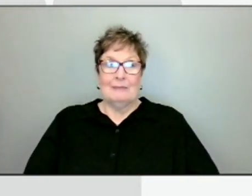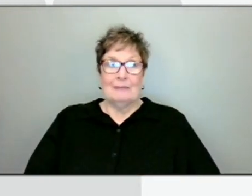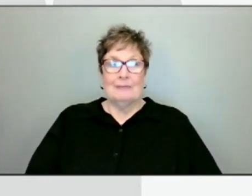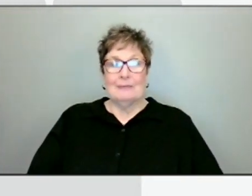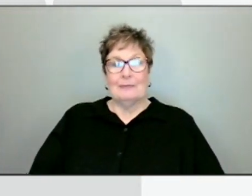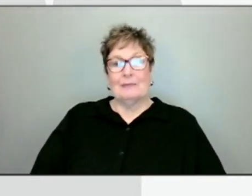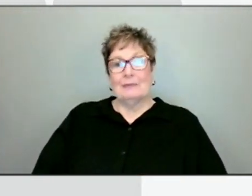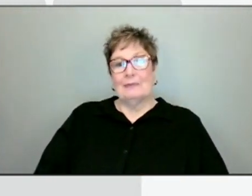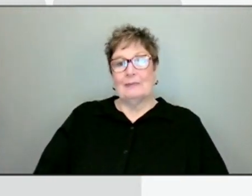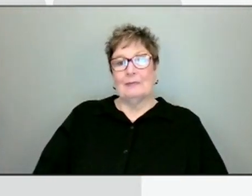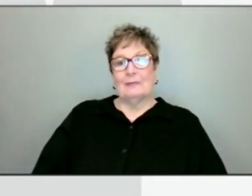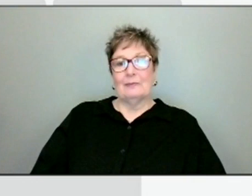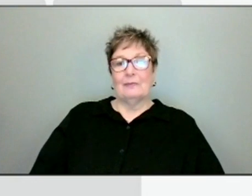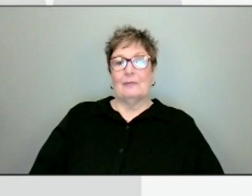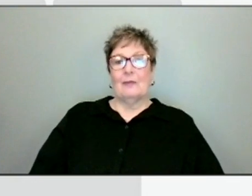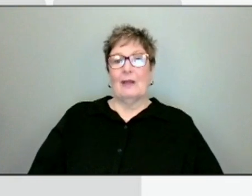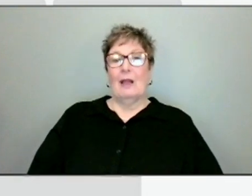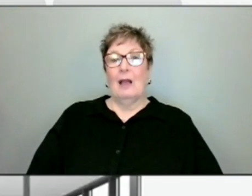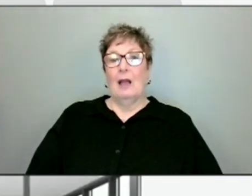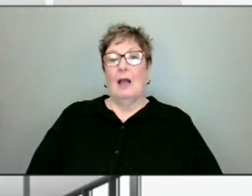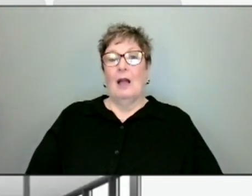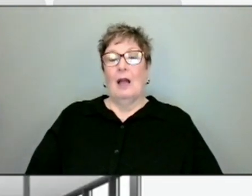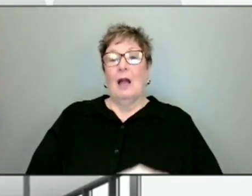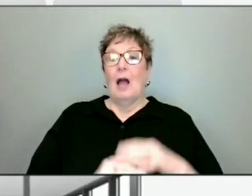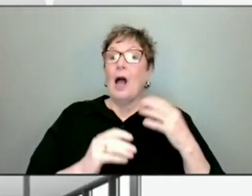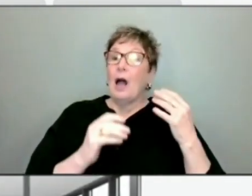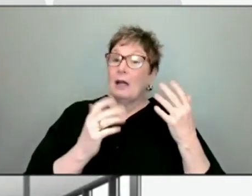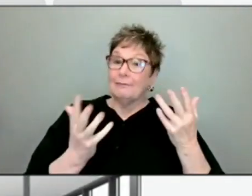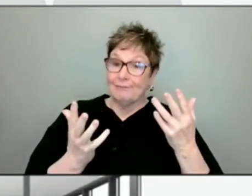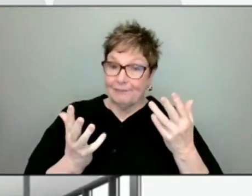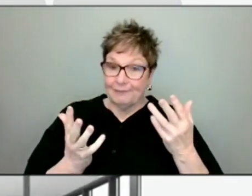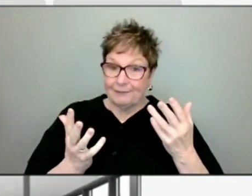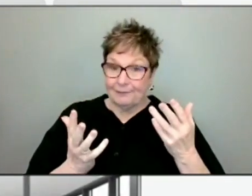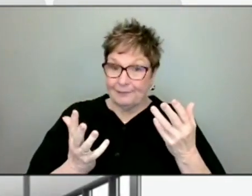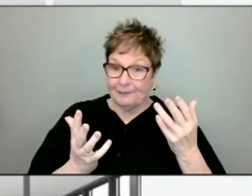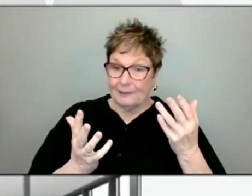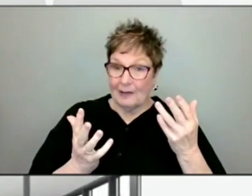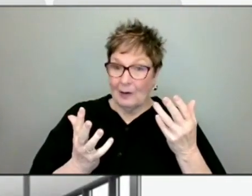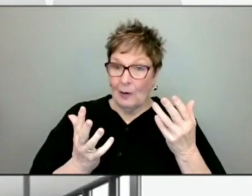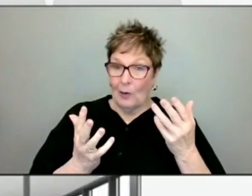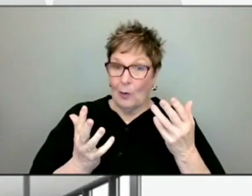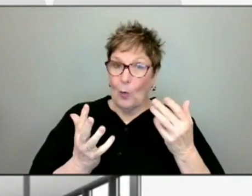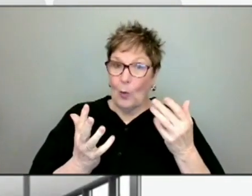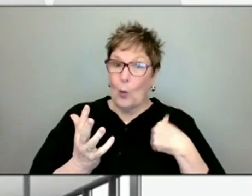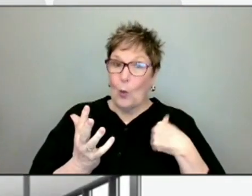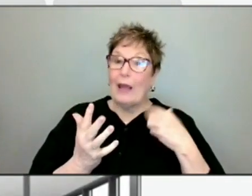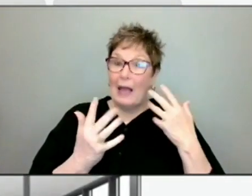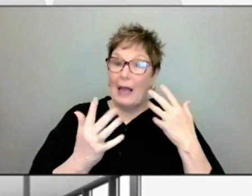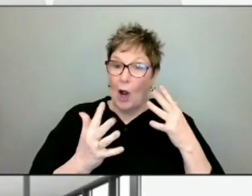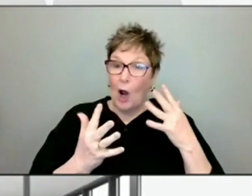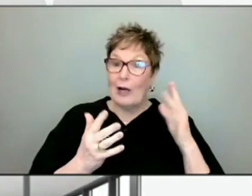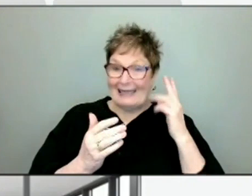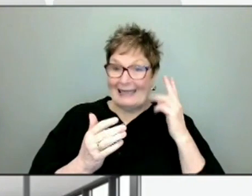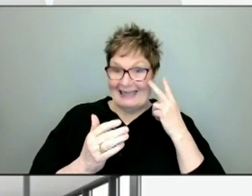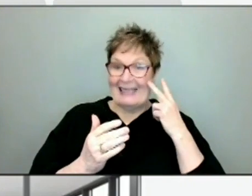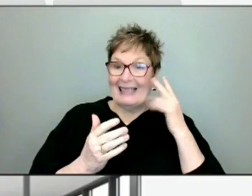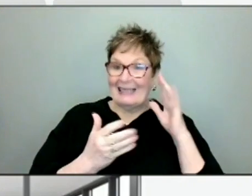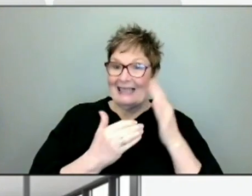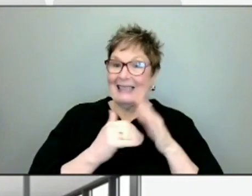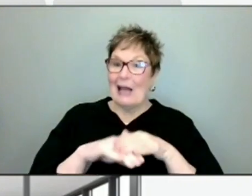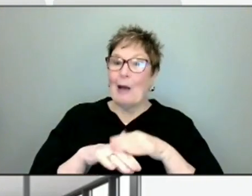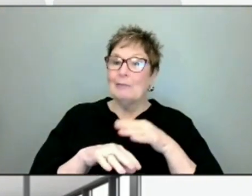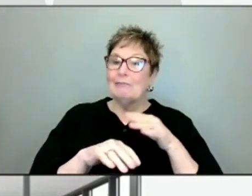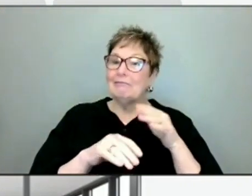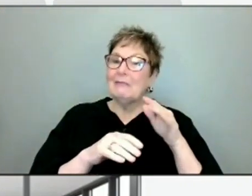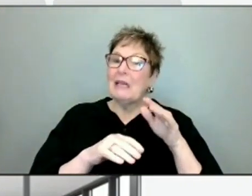So, you know, with, we had already seen some slowing in the number of